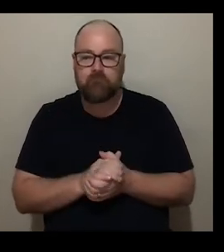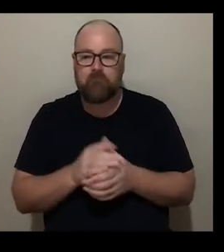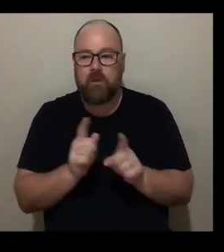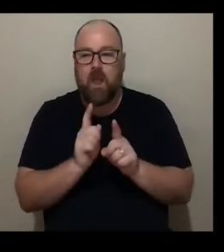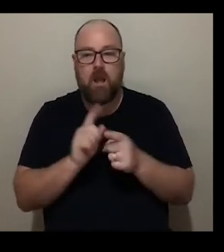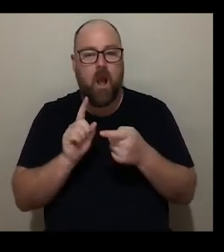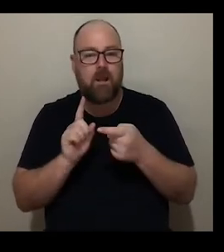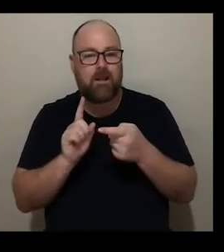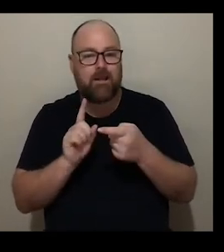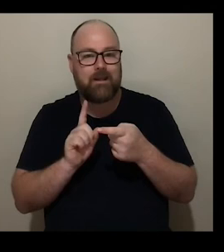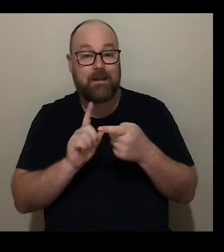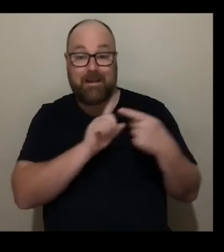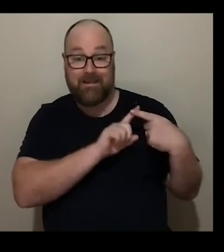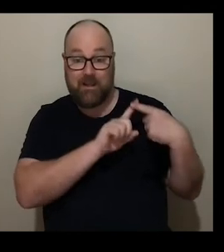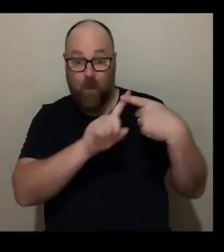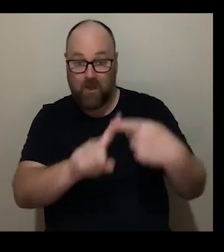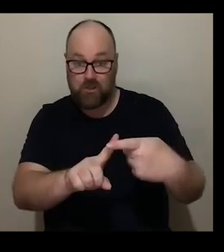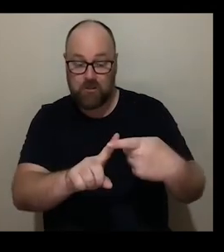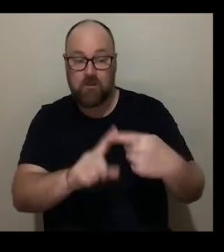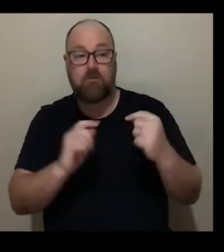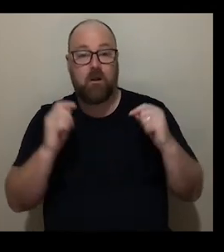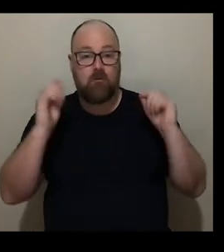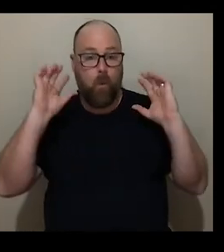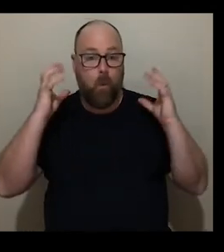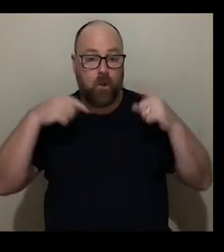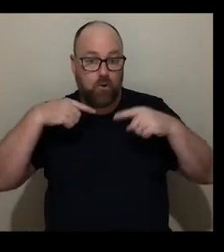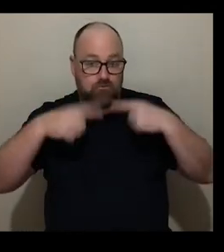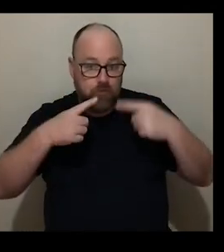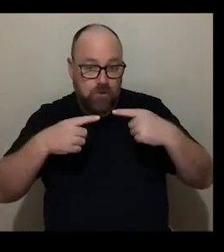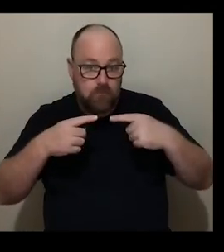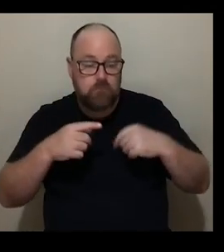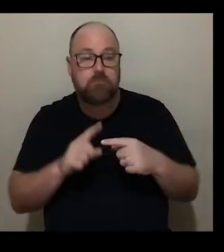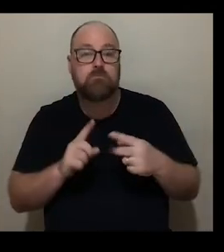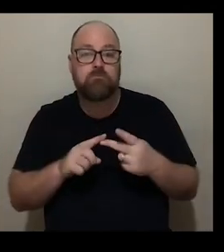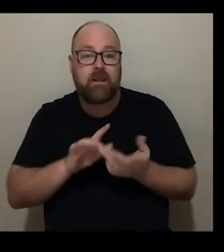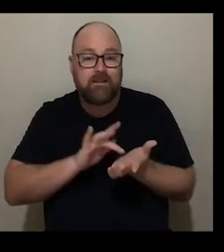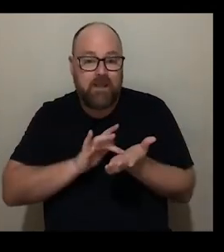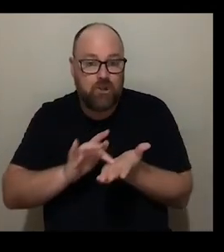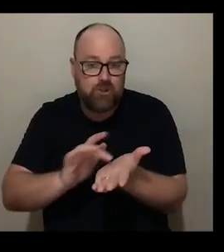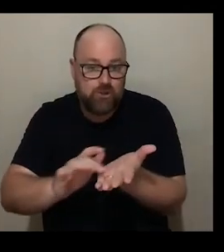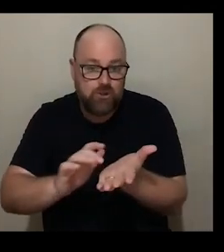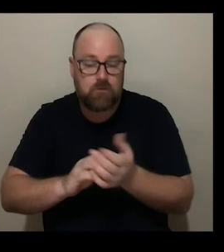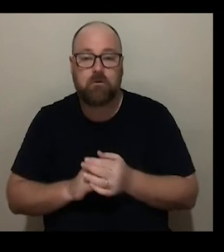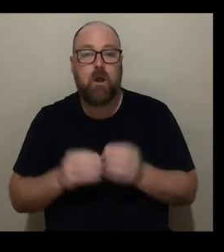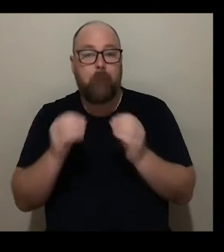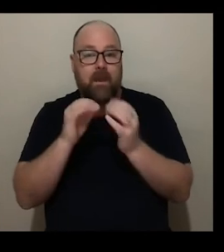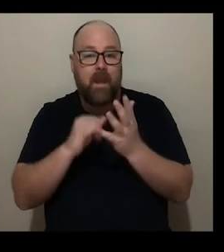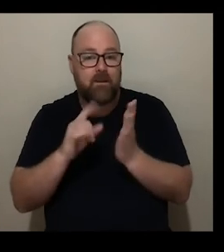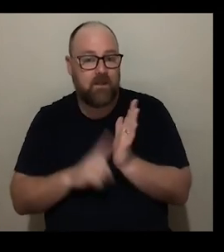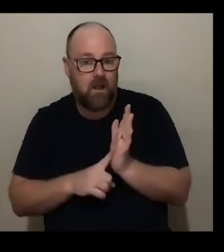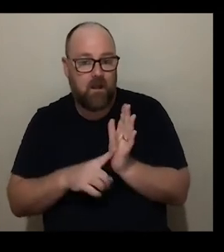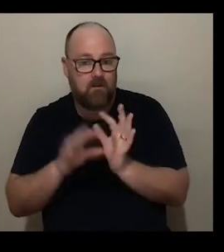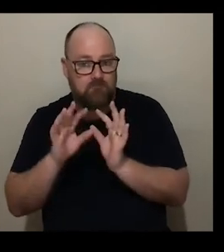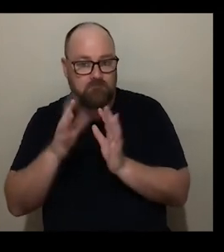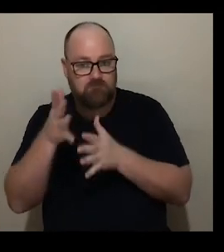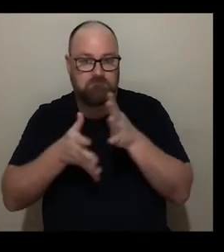continuation of the program of audio description tours touch tours british sign language tours uh and